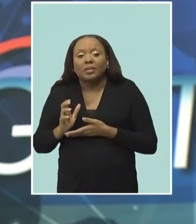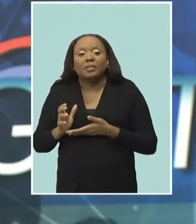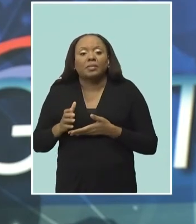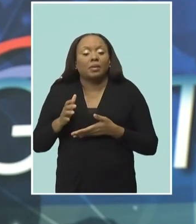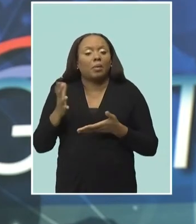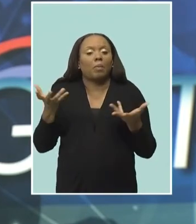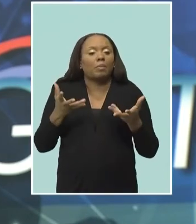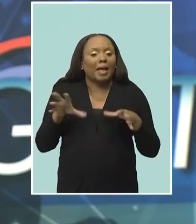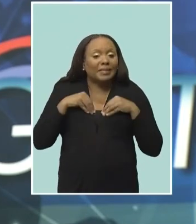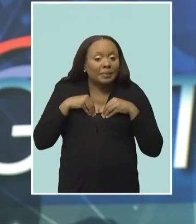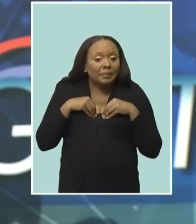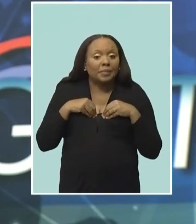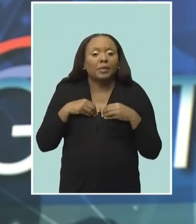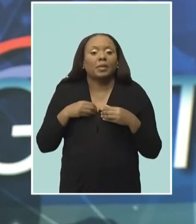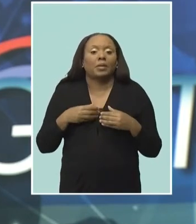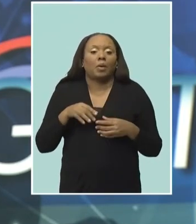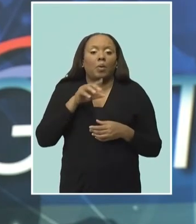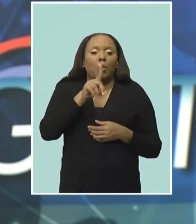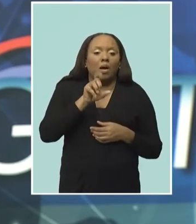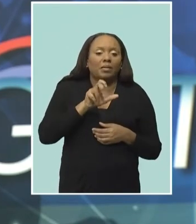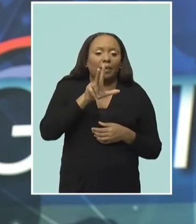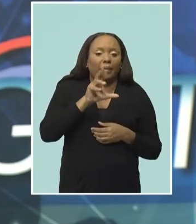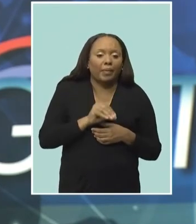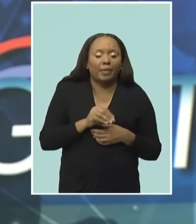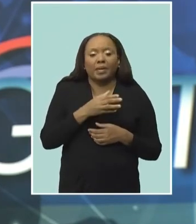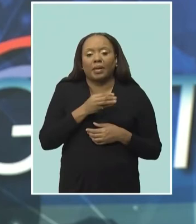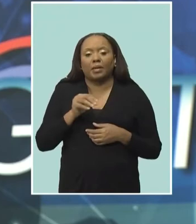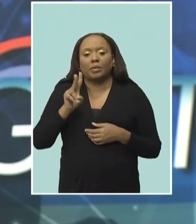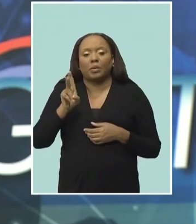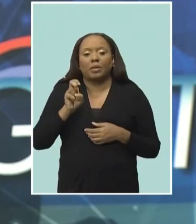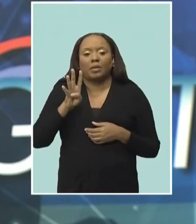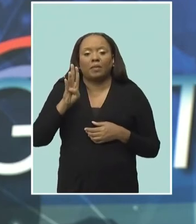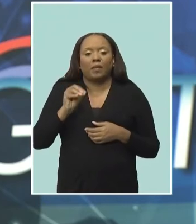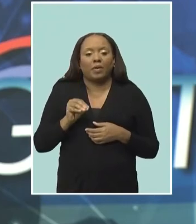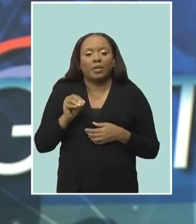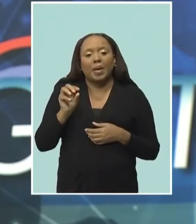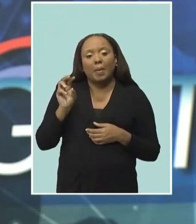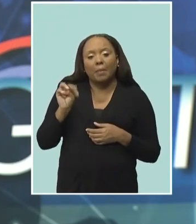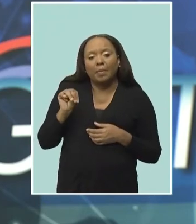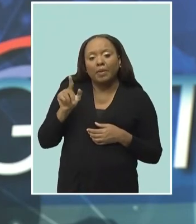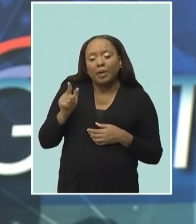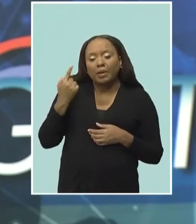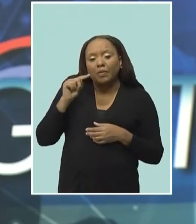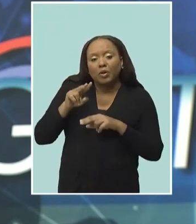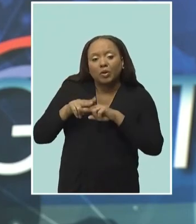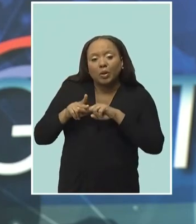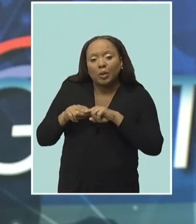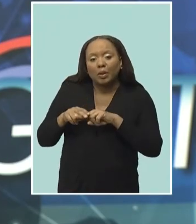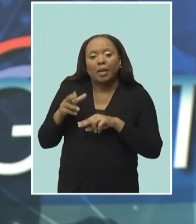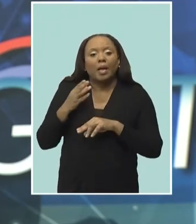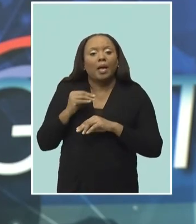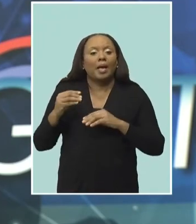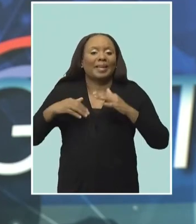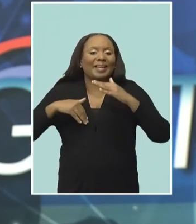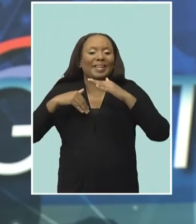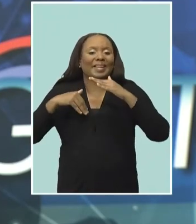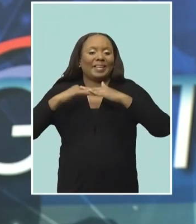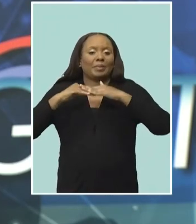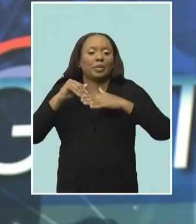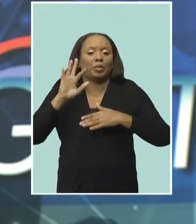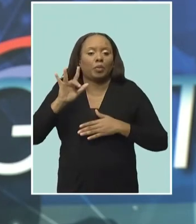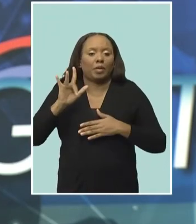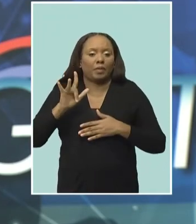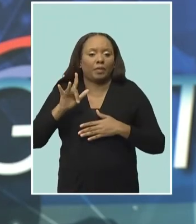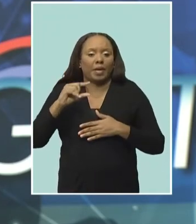and 240 milligrams of salt, and no more than 25 grams of total sugars in snacks, and no added